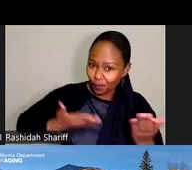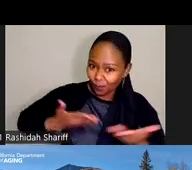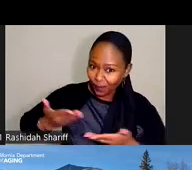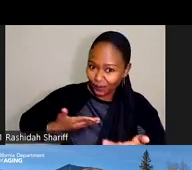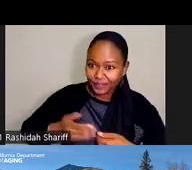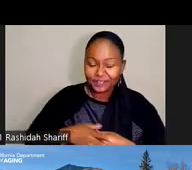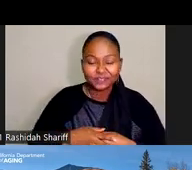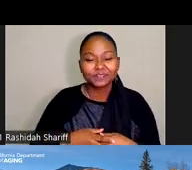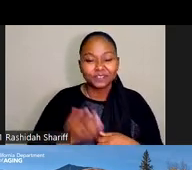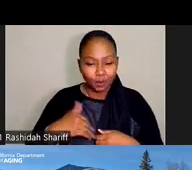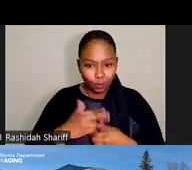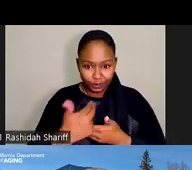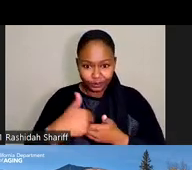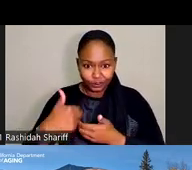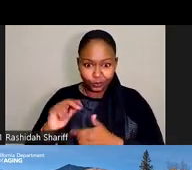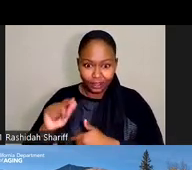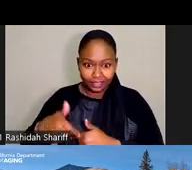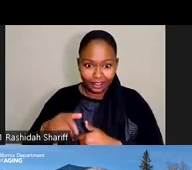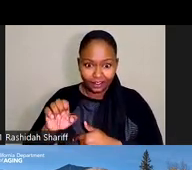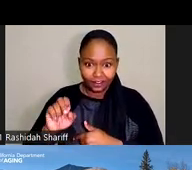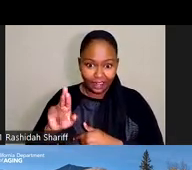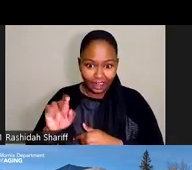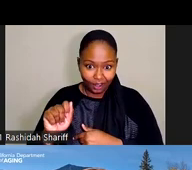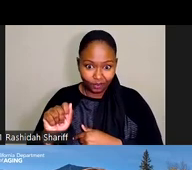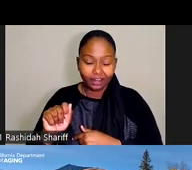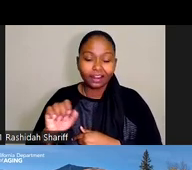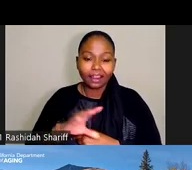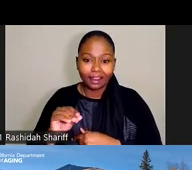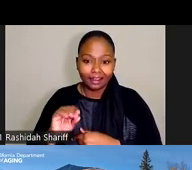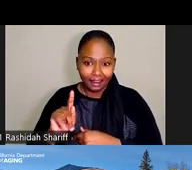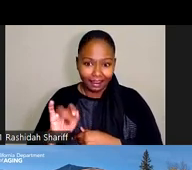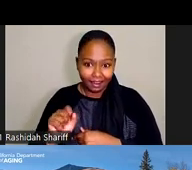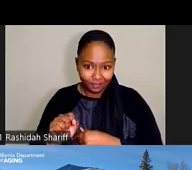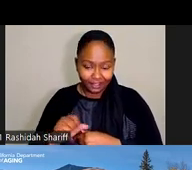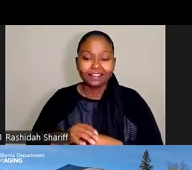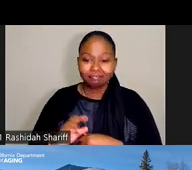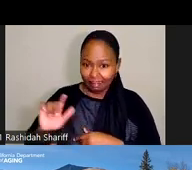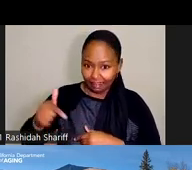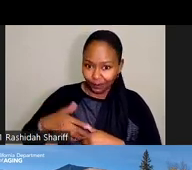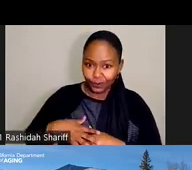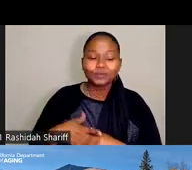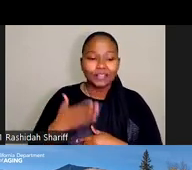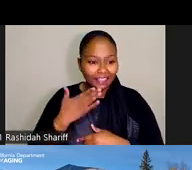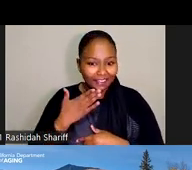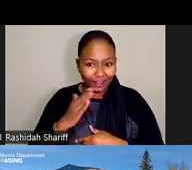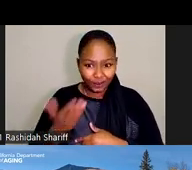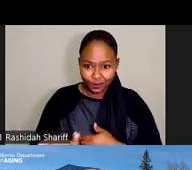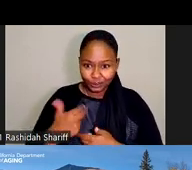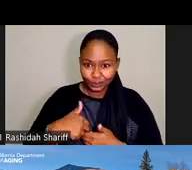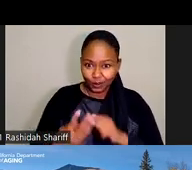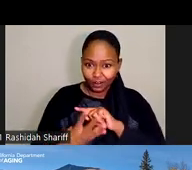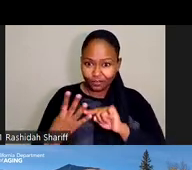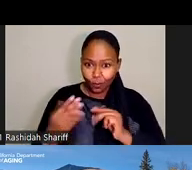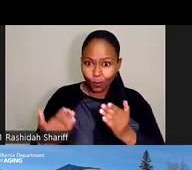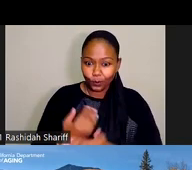And we will be joined by Eric Harris and Kathleen Sullivan as well. So we're so proud to welcome four new members to the Impact